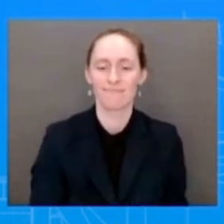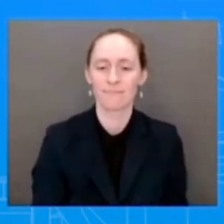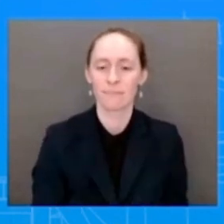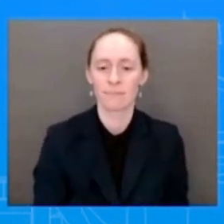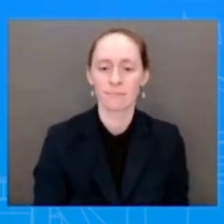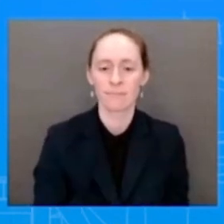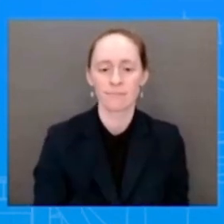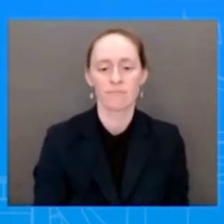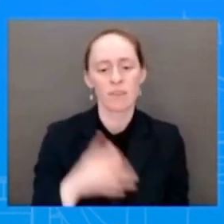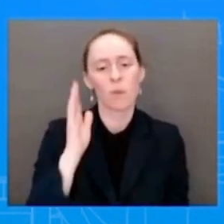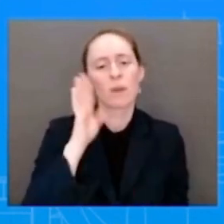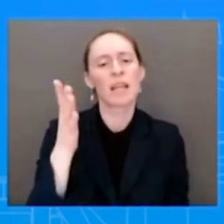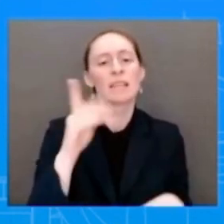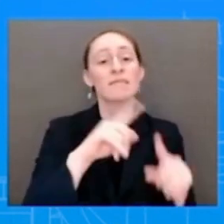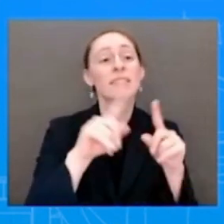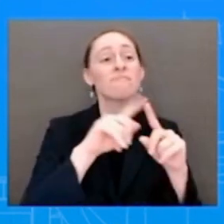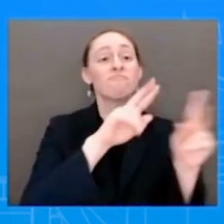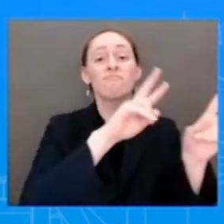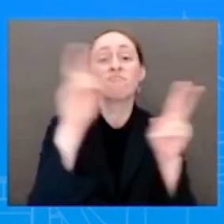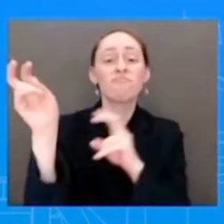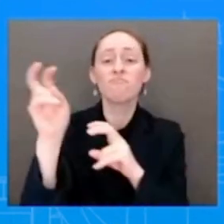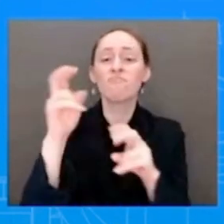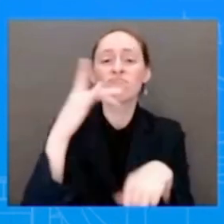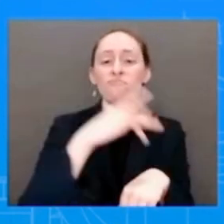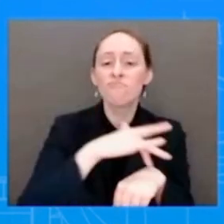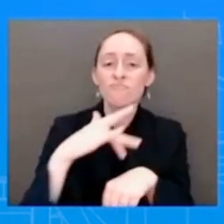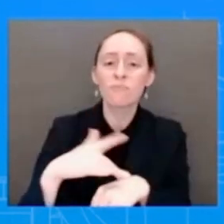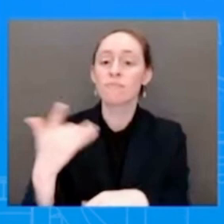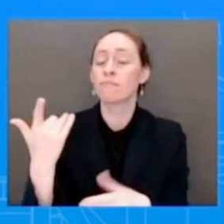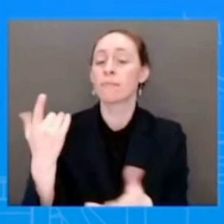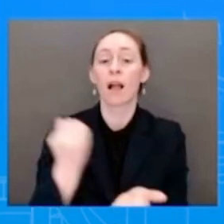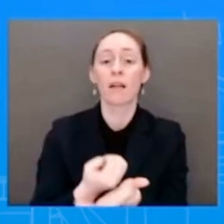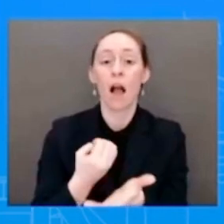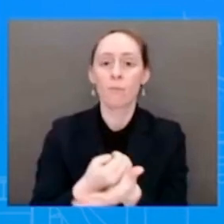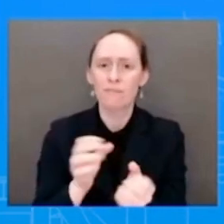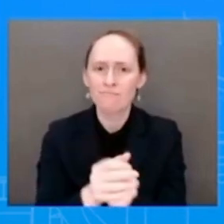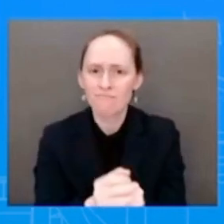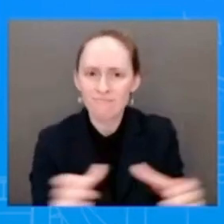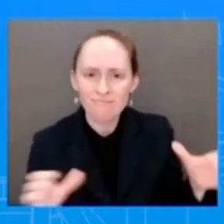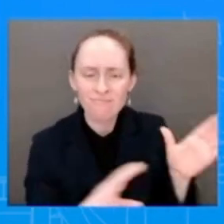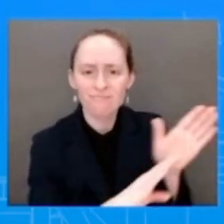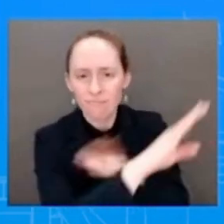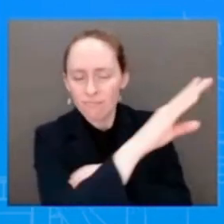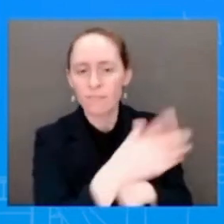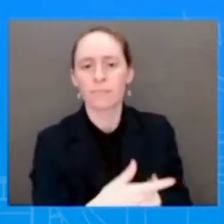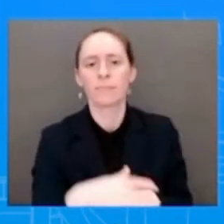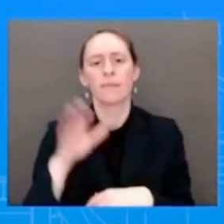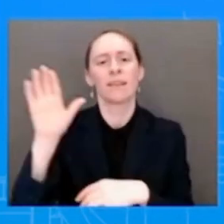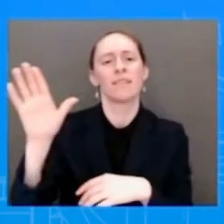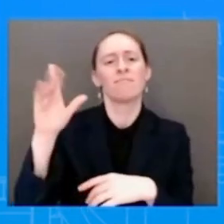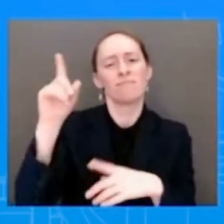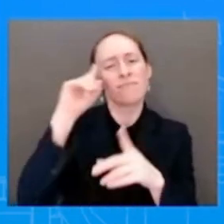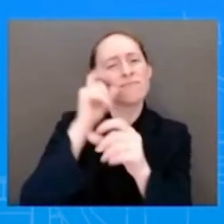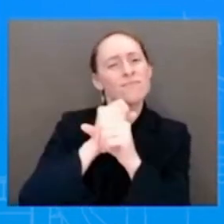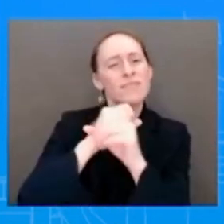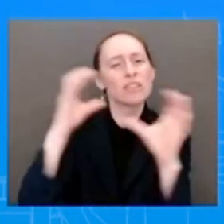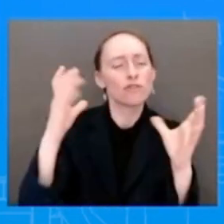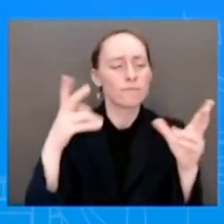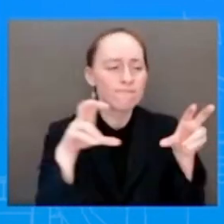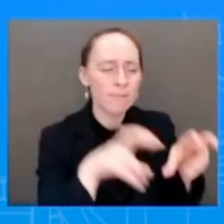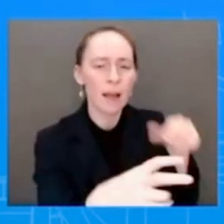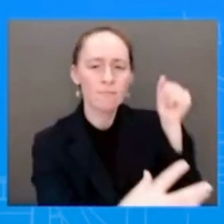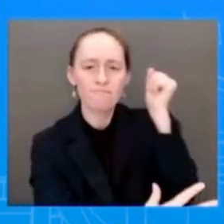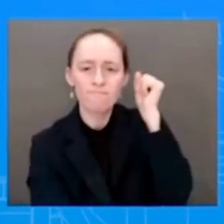economic progress we're seeing under his leadership, his economic vision that's building our economy from the bottom up and middle out, the historic pieces of